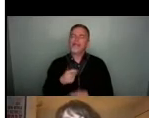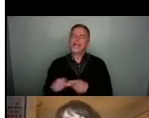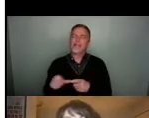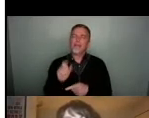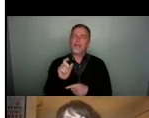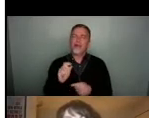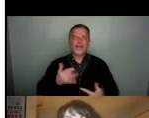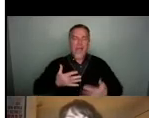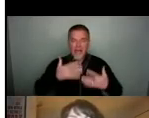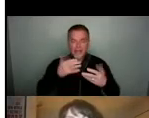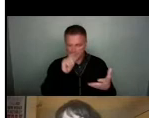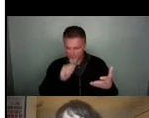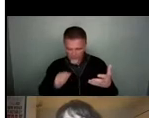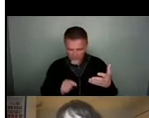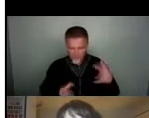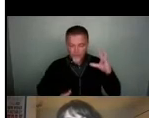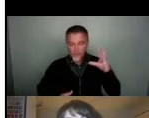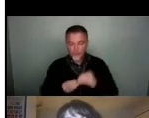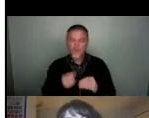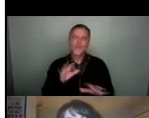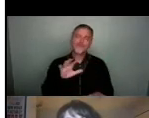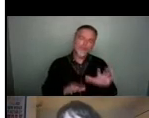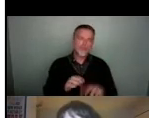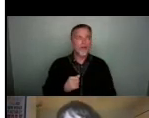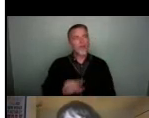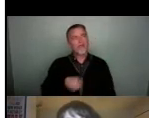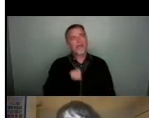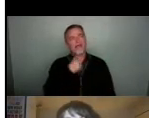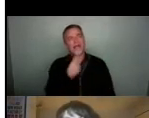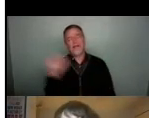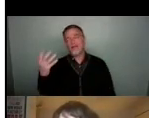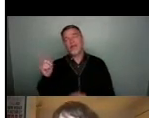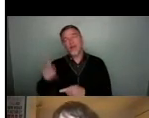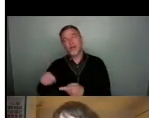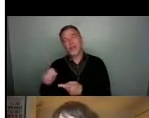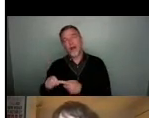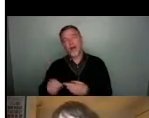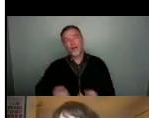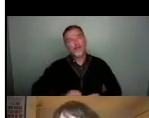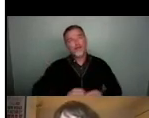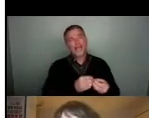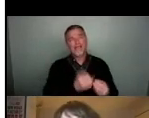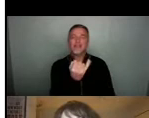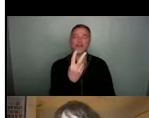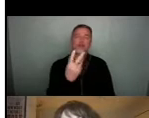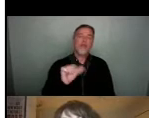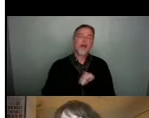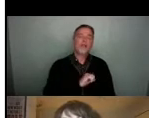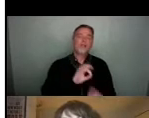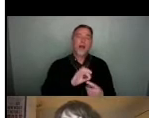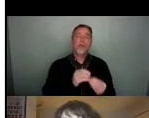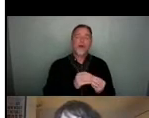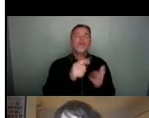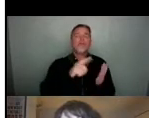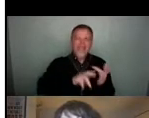tally and we can conservatively say that the 15 grand leveraged about £62,000 worth of in kind